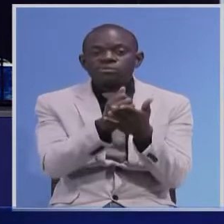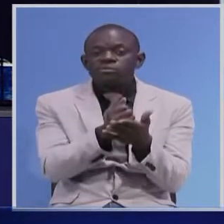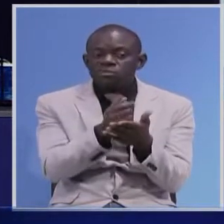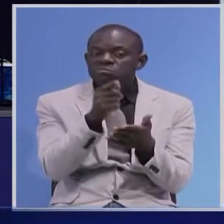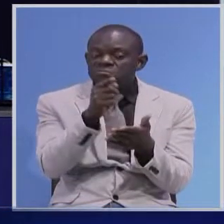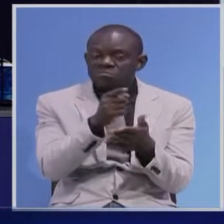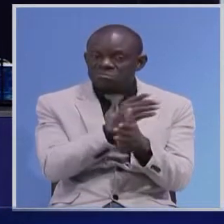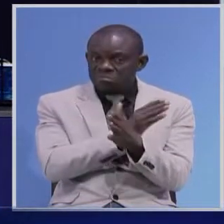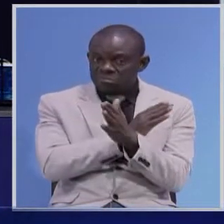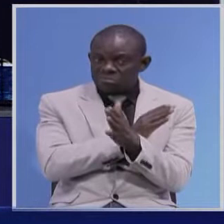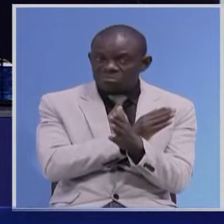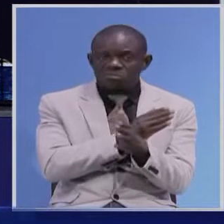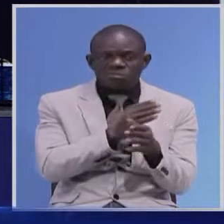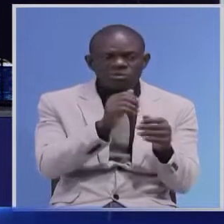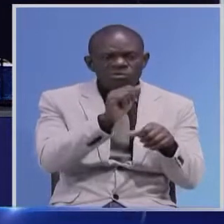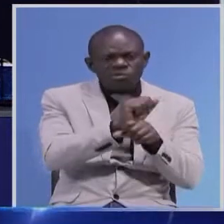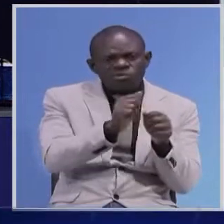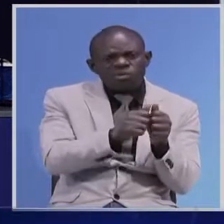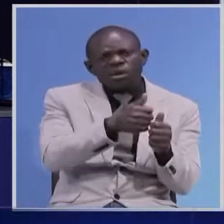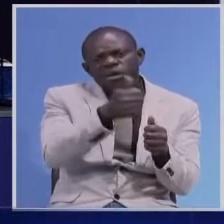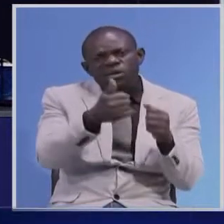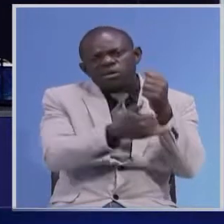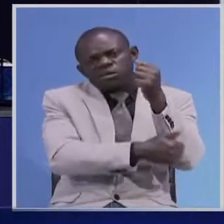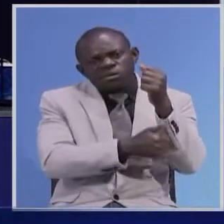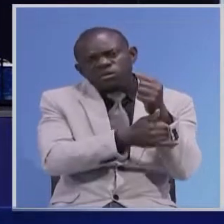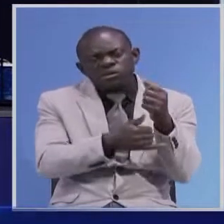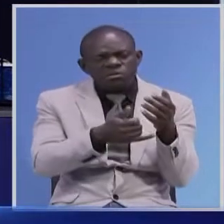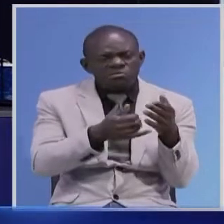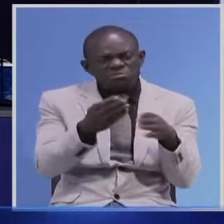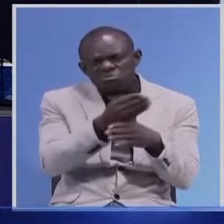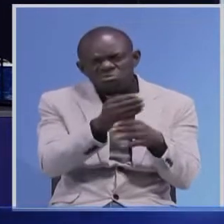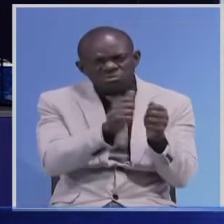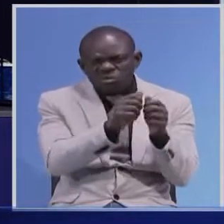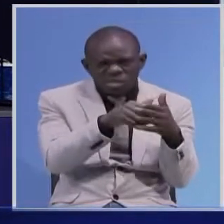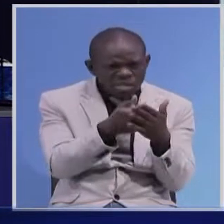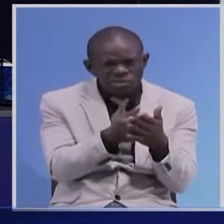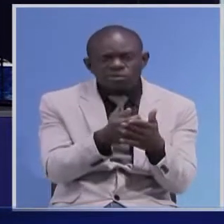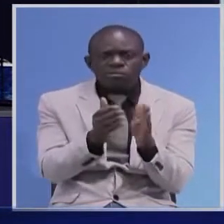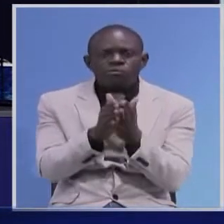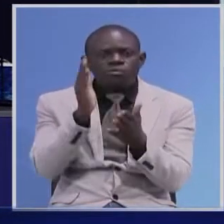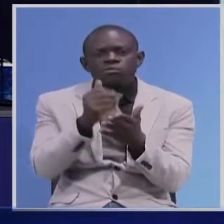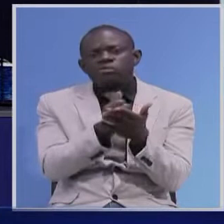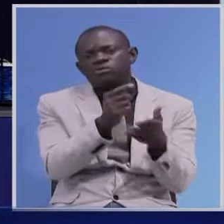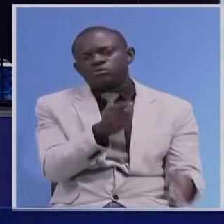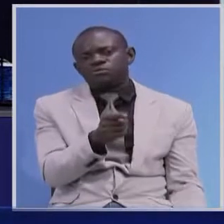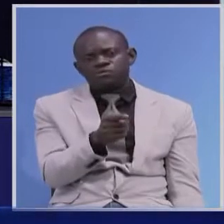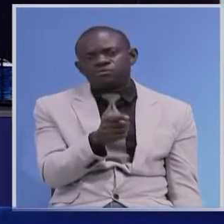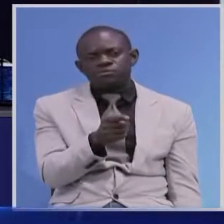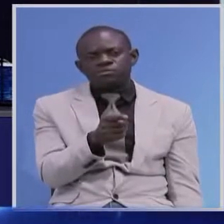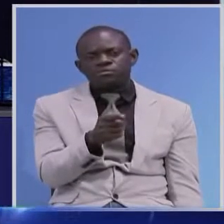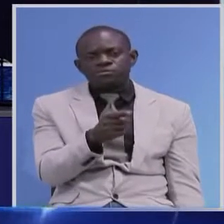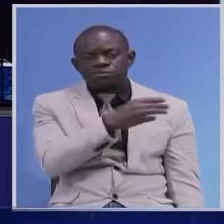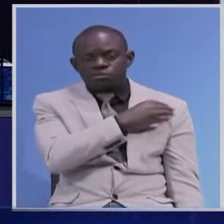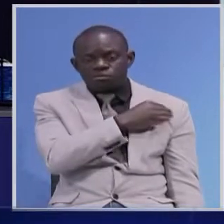at bilateral, regional and multilateral levels. He was speaking when he opened the workshop for stakeholders in